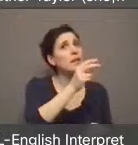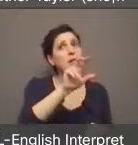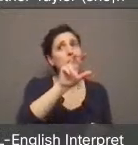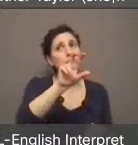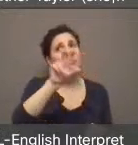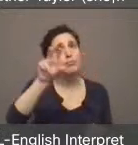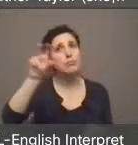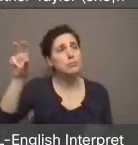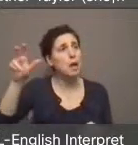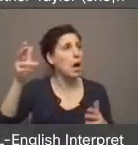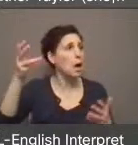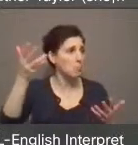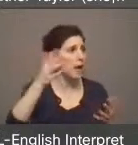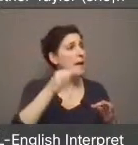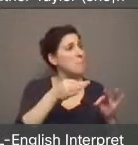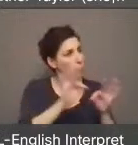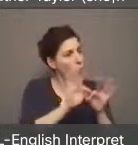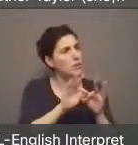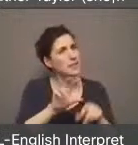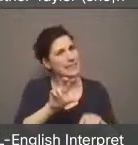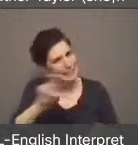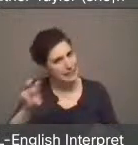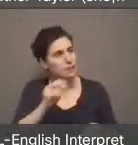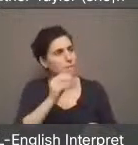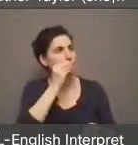really, really important and, and drop ins are a huge part of.